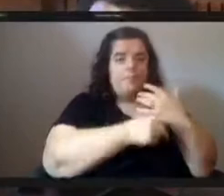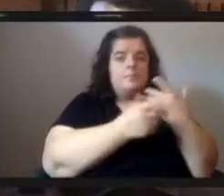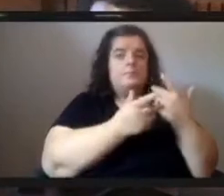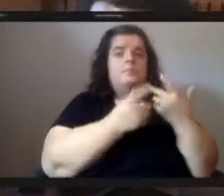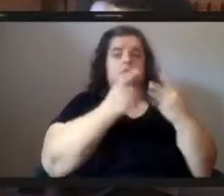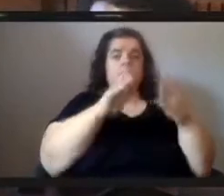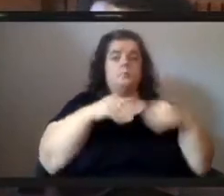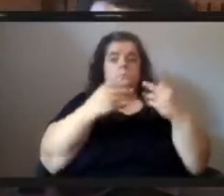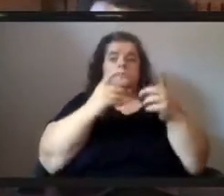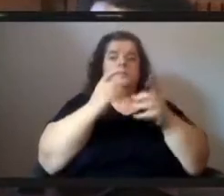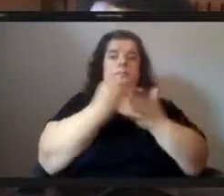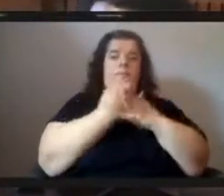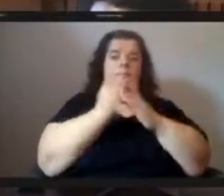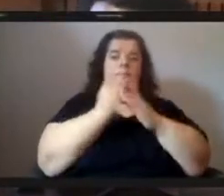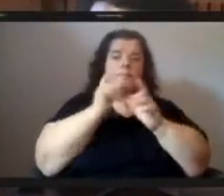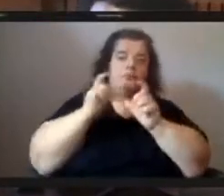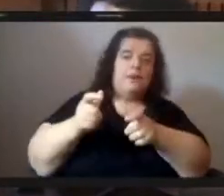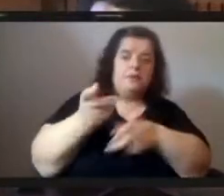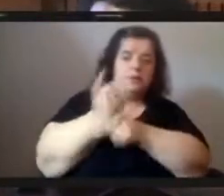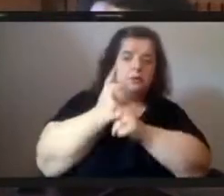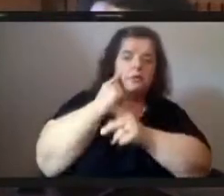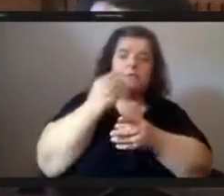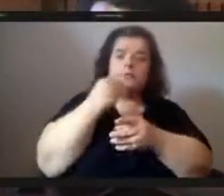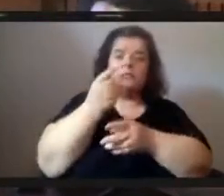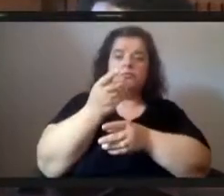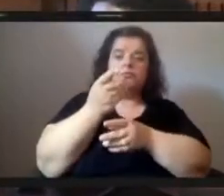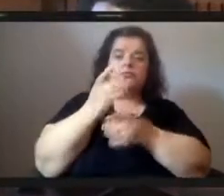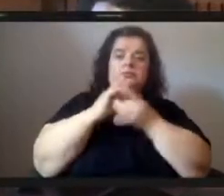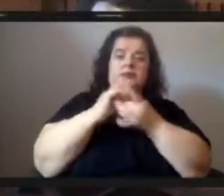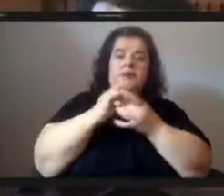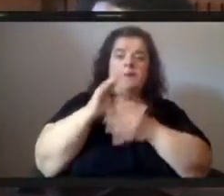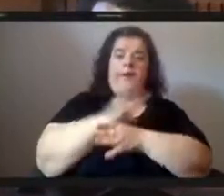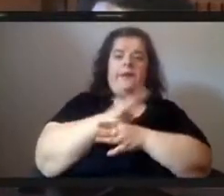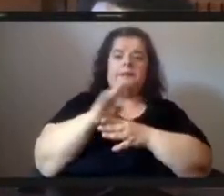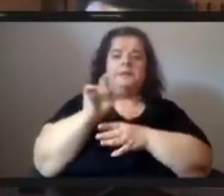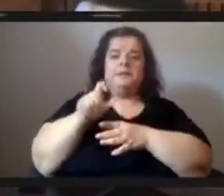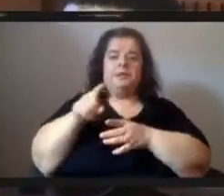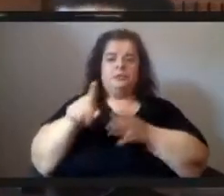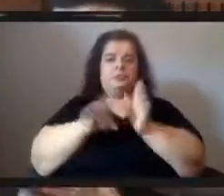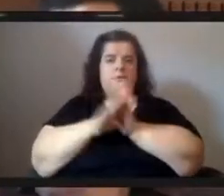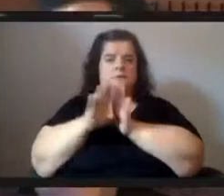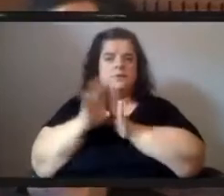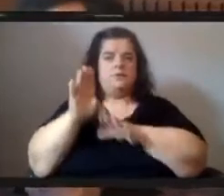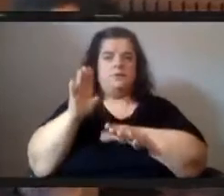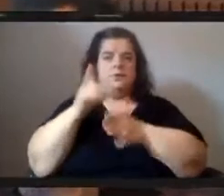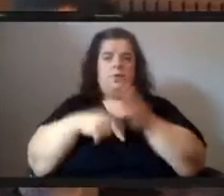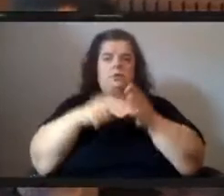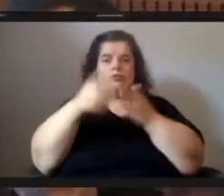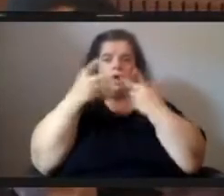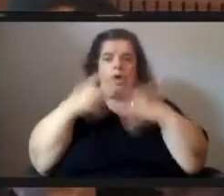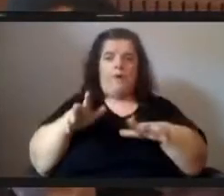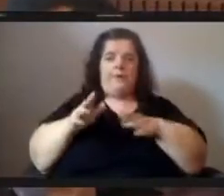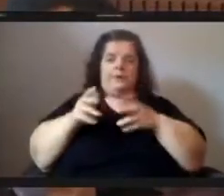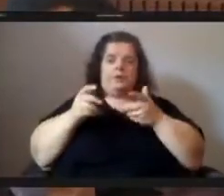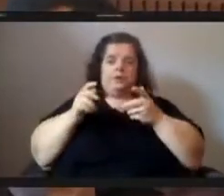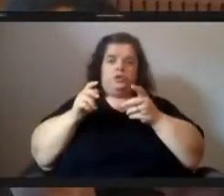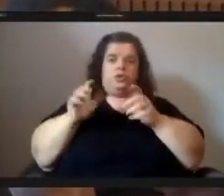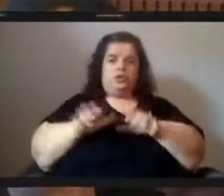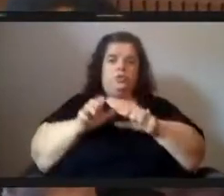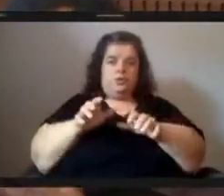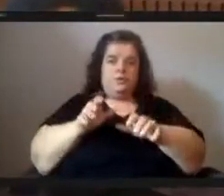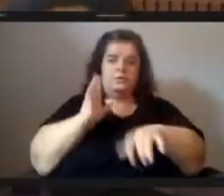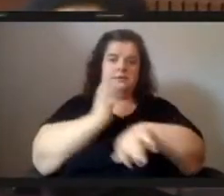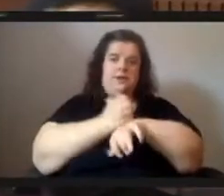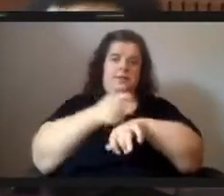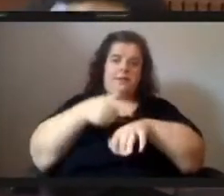grants and loans to food related businesses so we just need you to kind of build on what you're already doing and establish this fund so that it